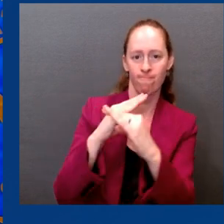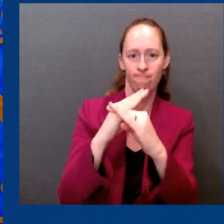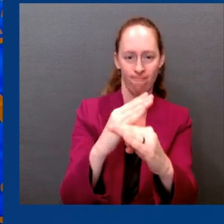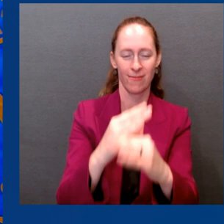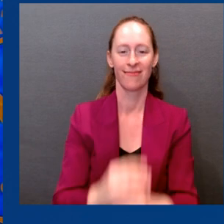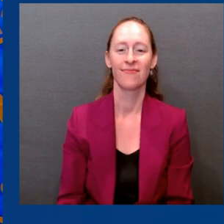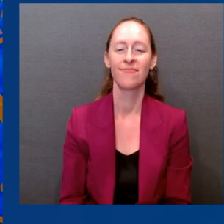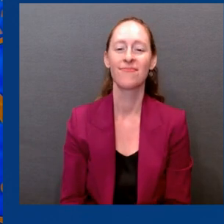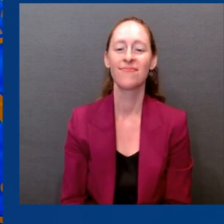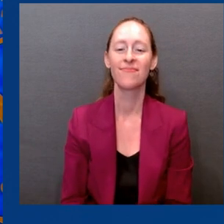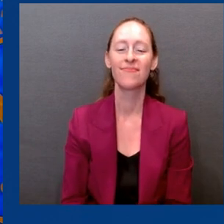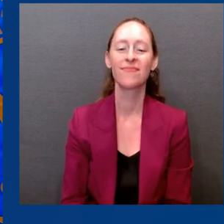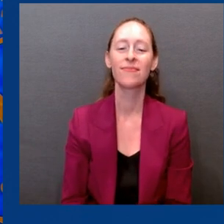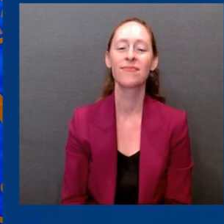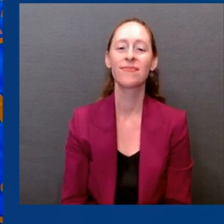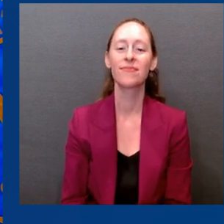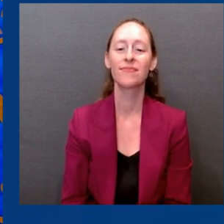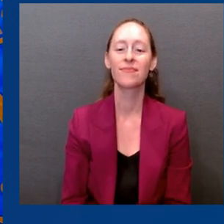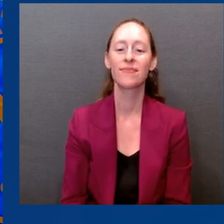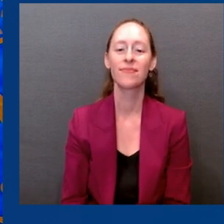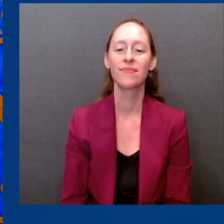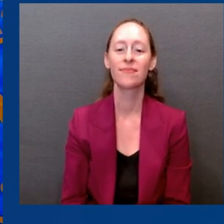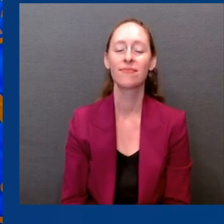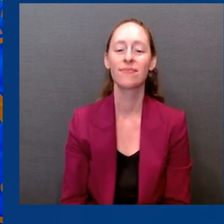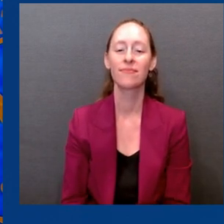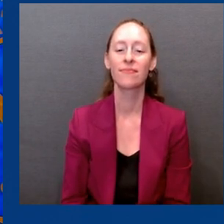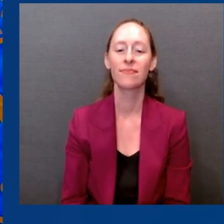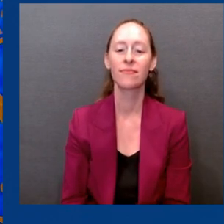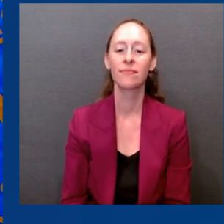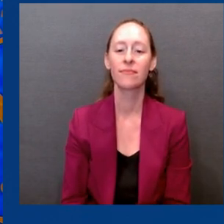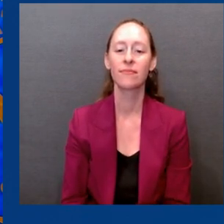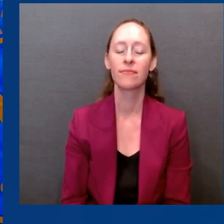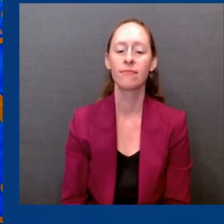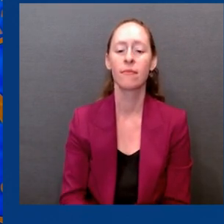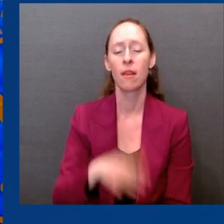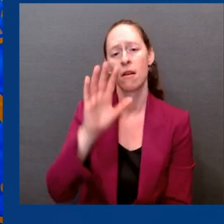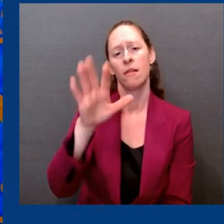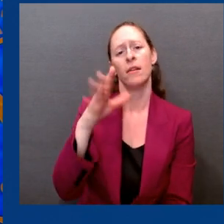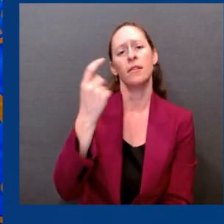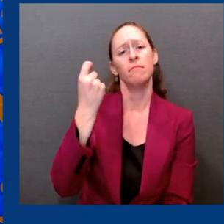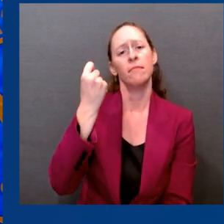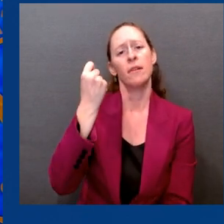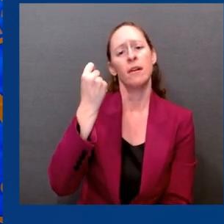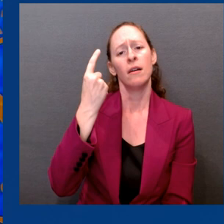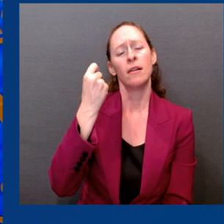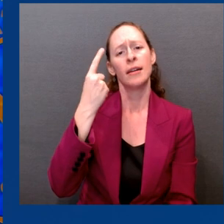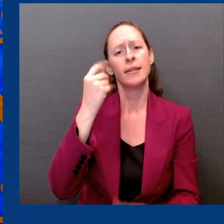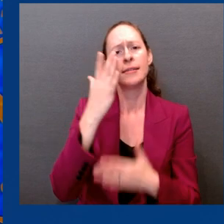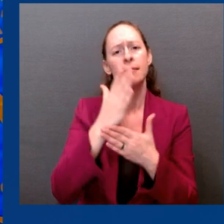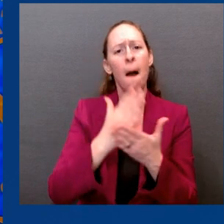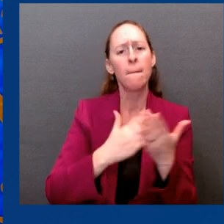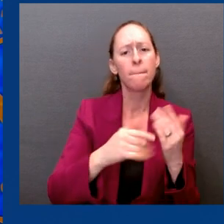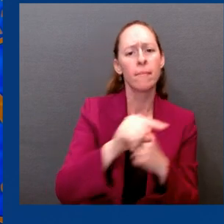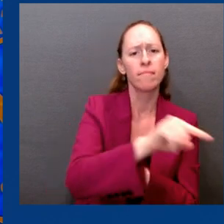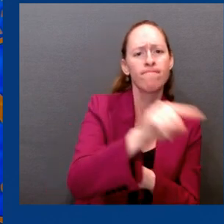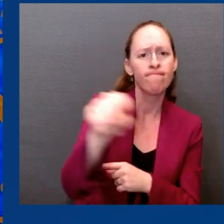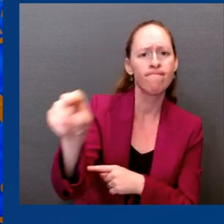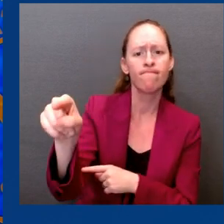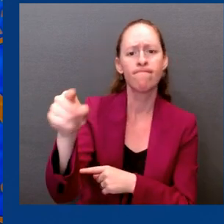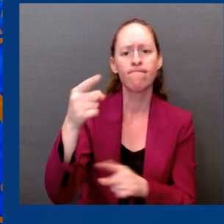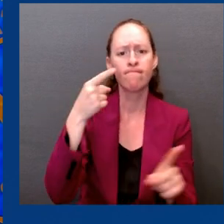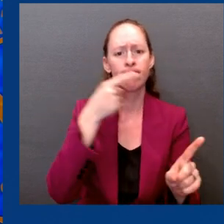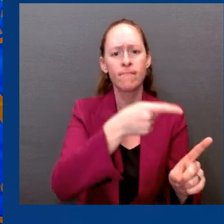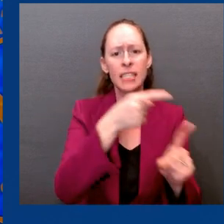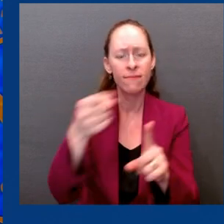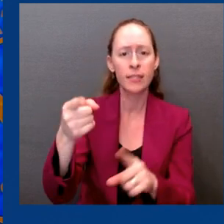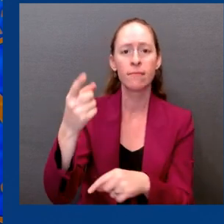continue to need more frequent vaccination against COVID-19. Let us review what we know about the